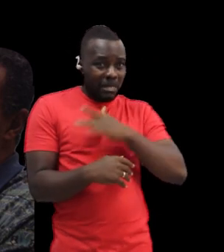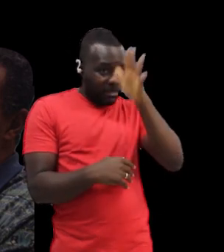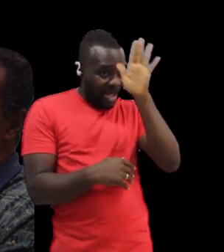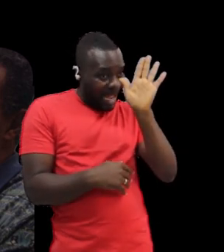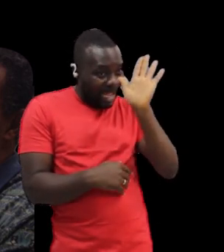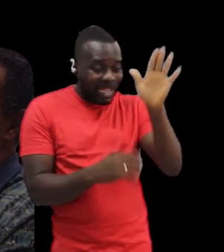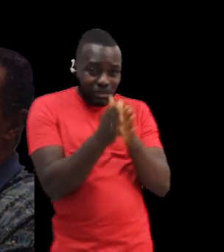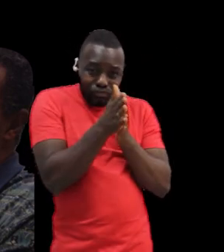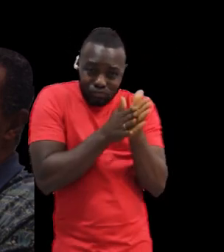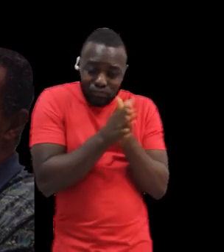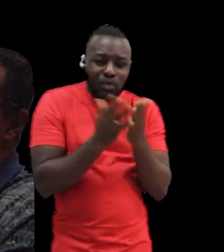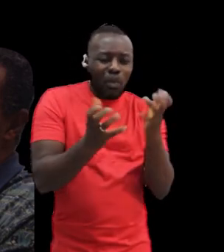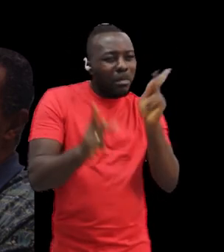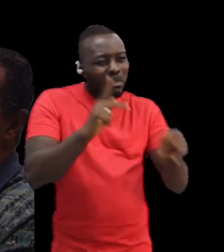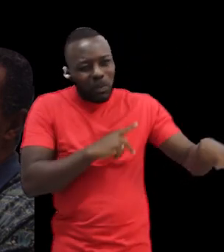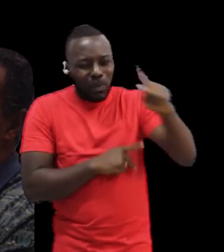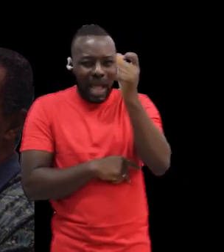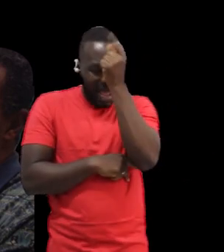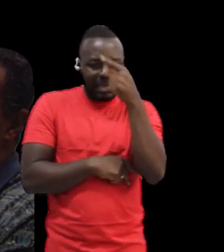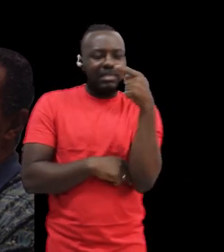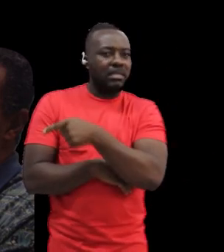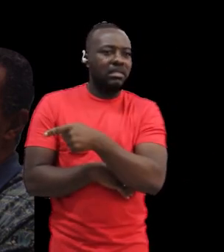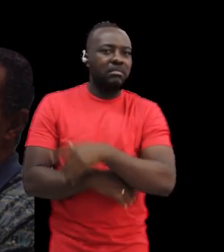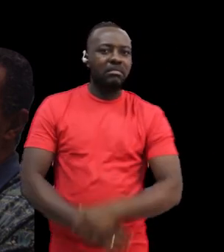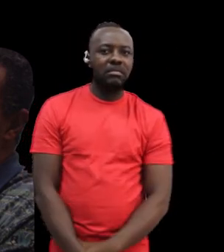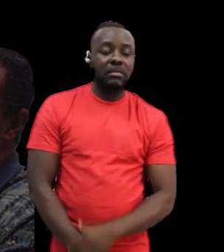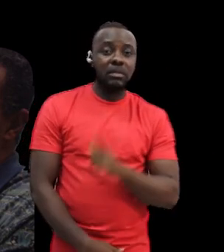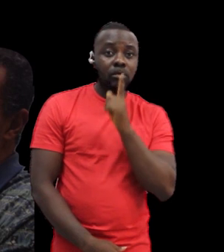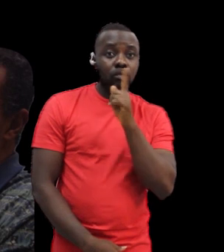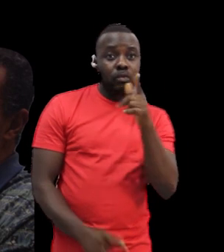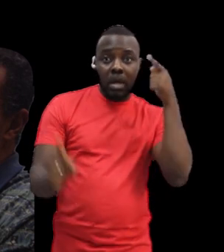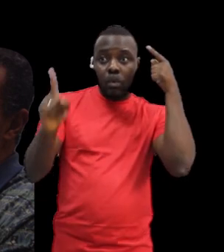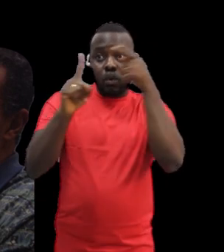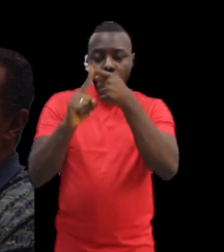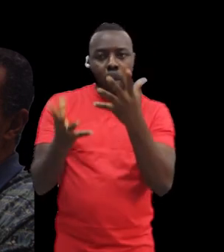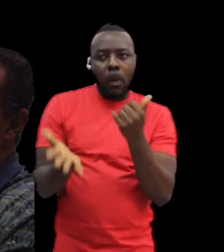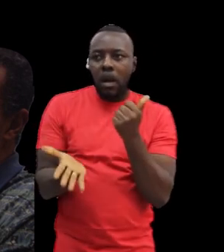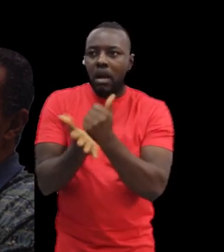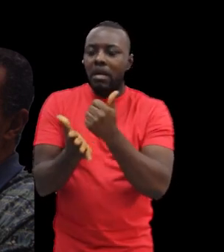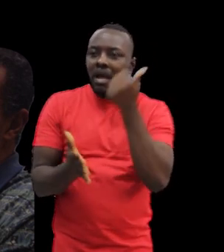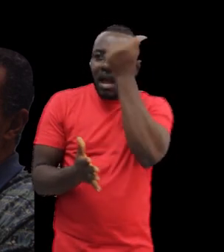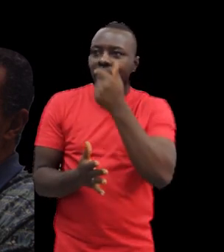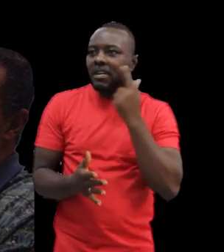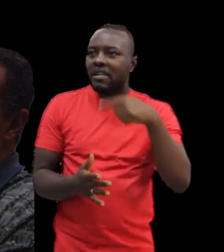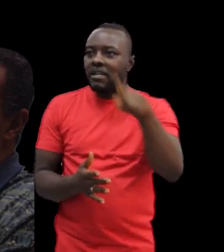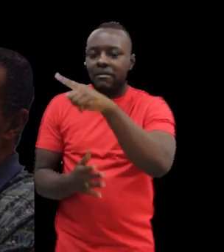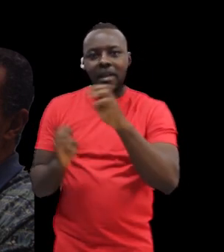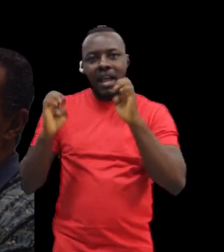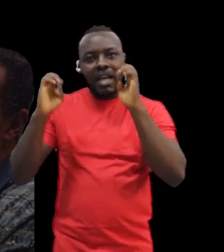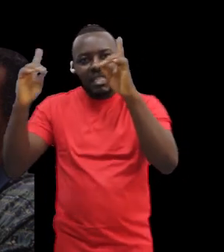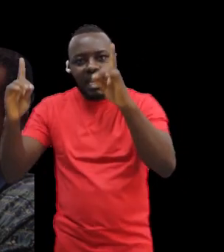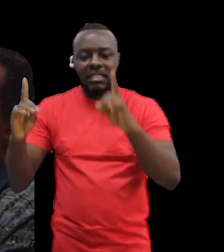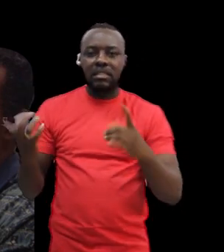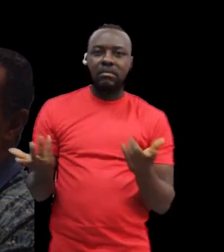Yes, he wanted to help fellow Deaf people advance in the world of education, employment,